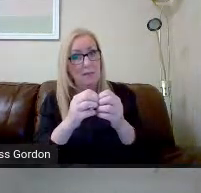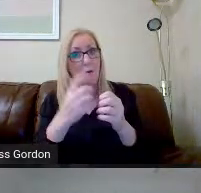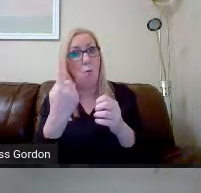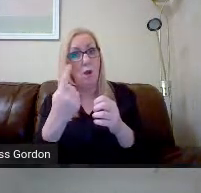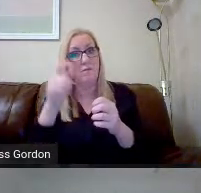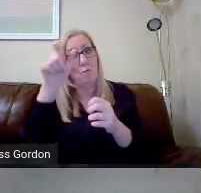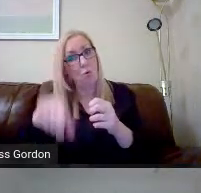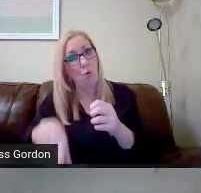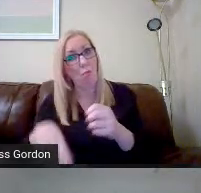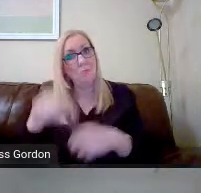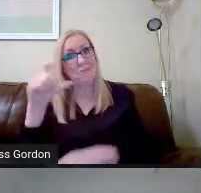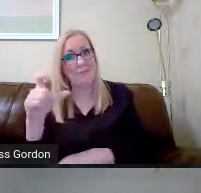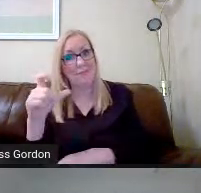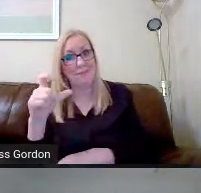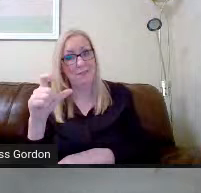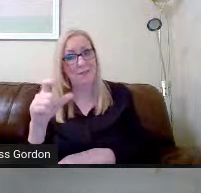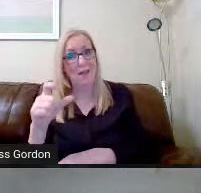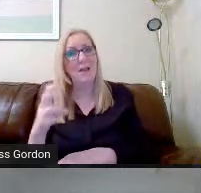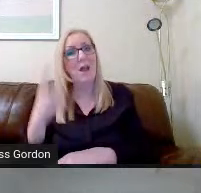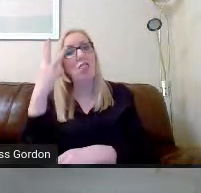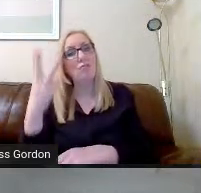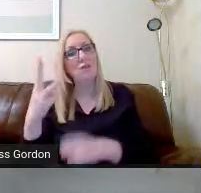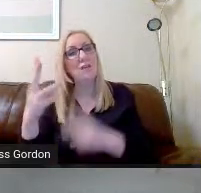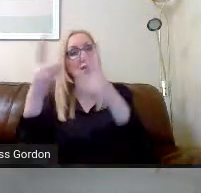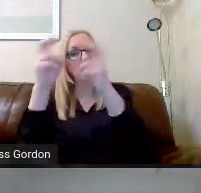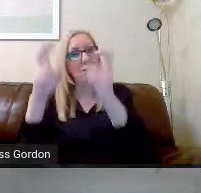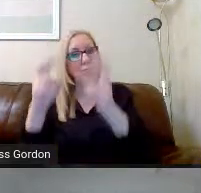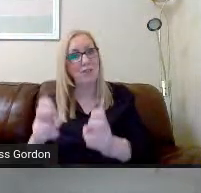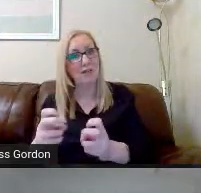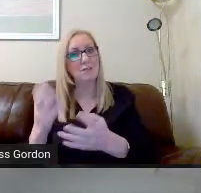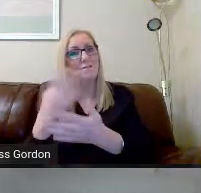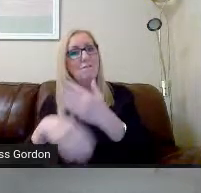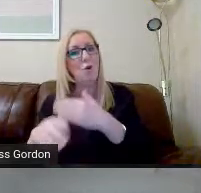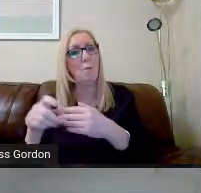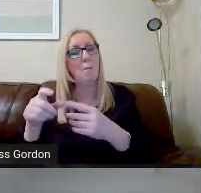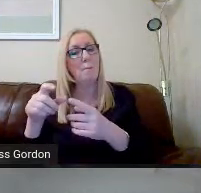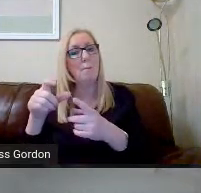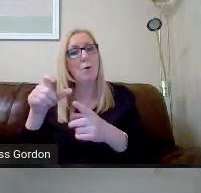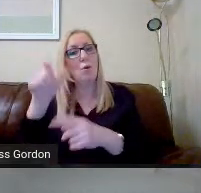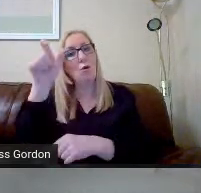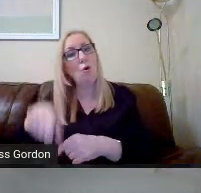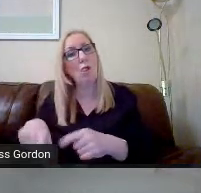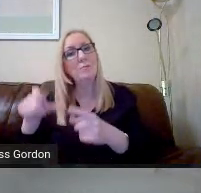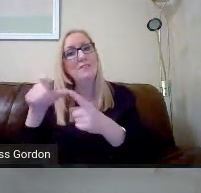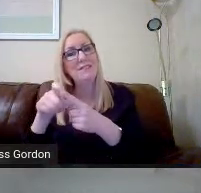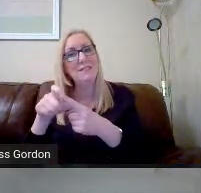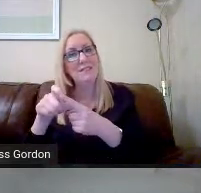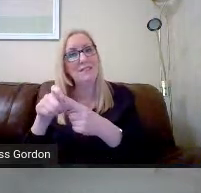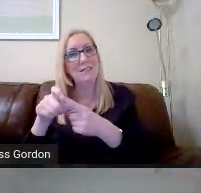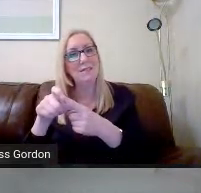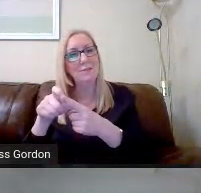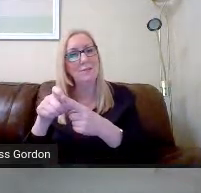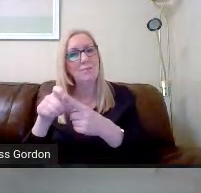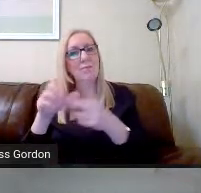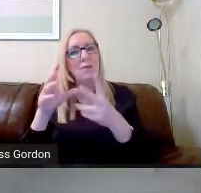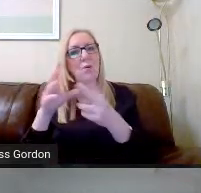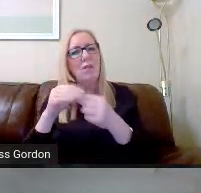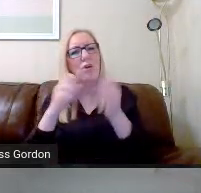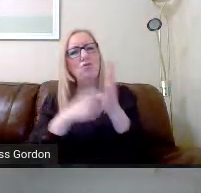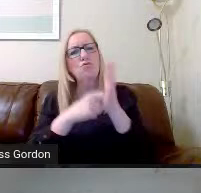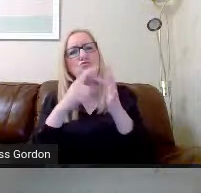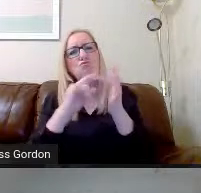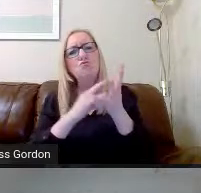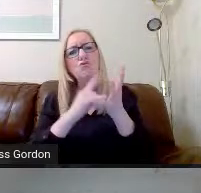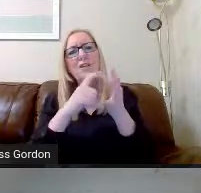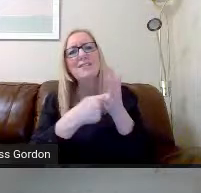and three subjects from column D with a reserve subject. And I'll come back to that